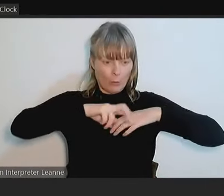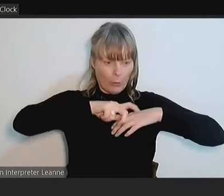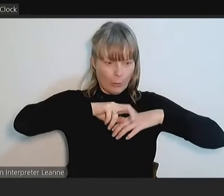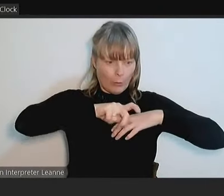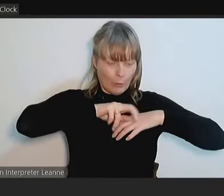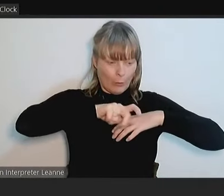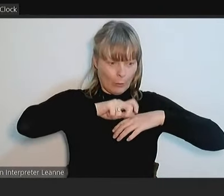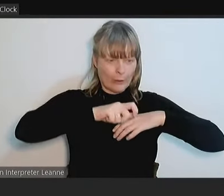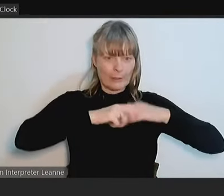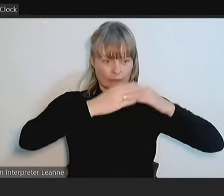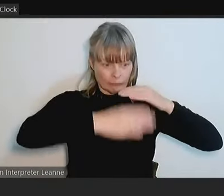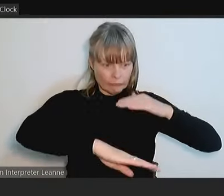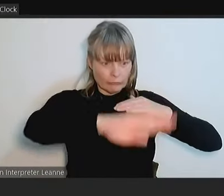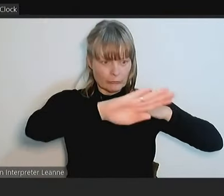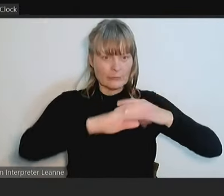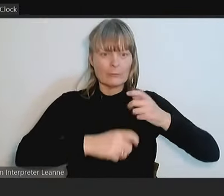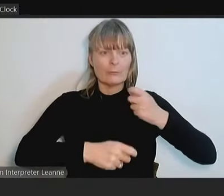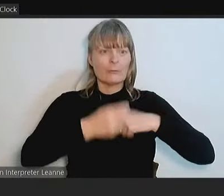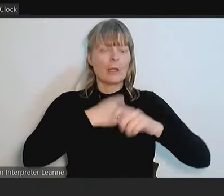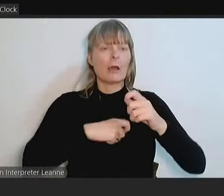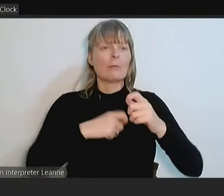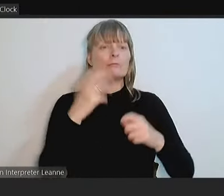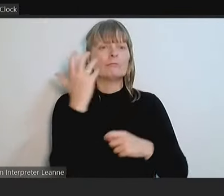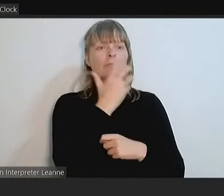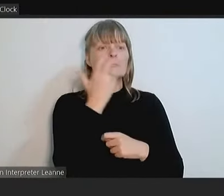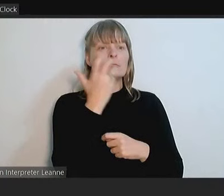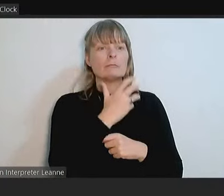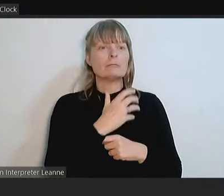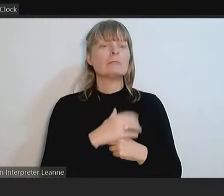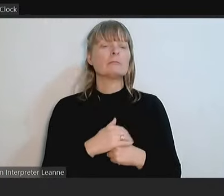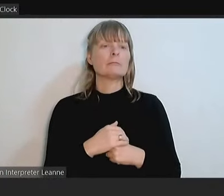spend some money on it. So my point was made in that context.